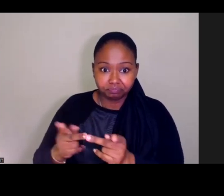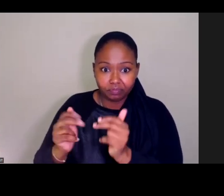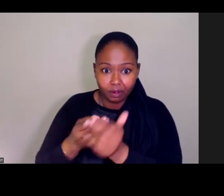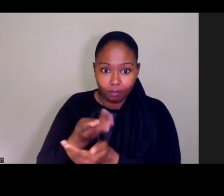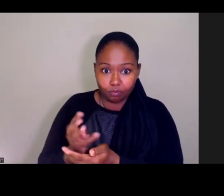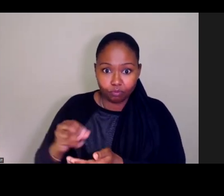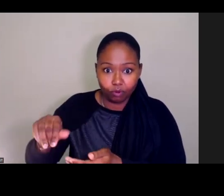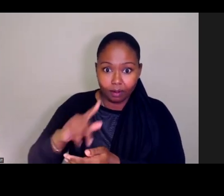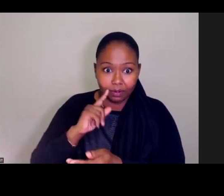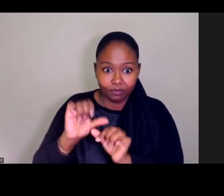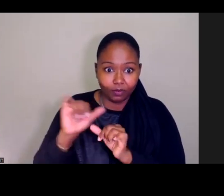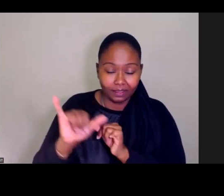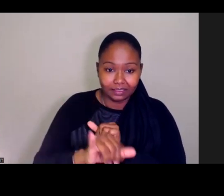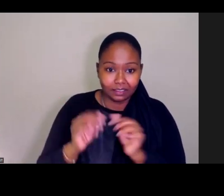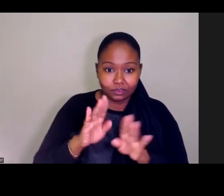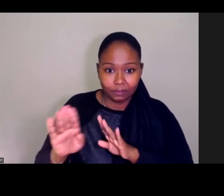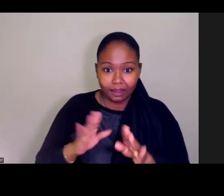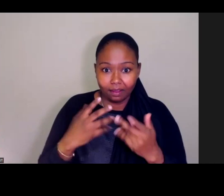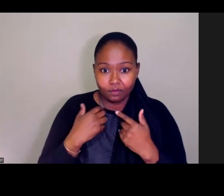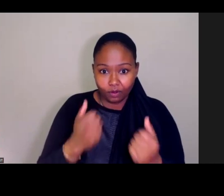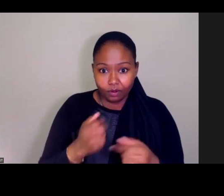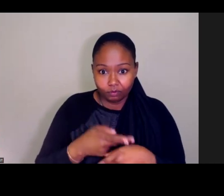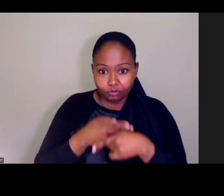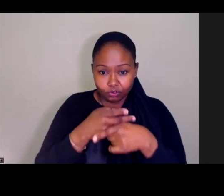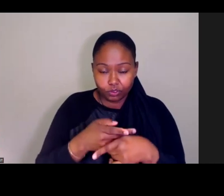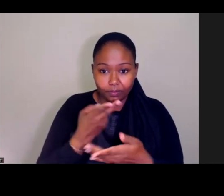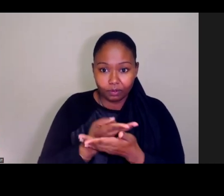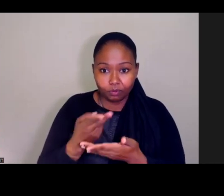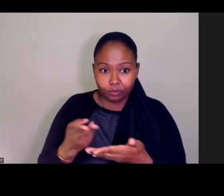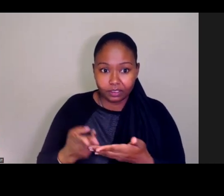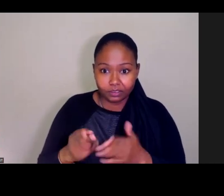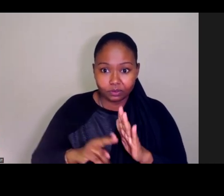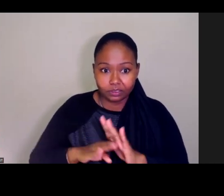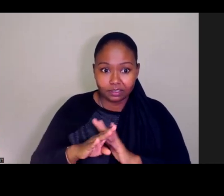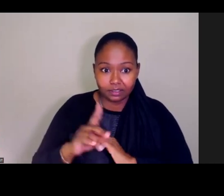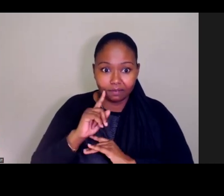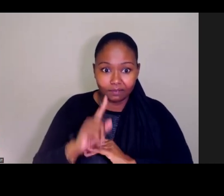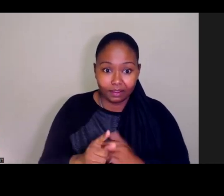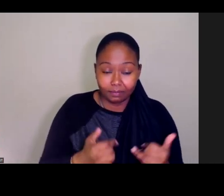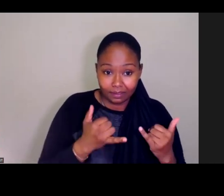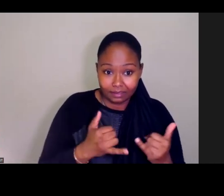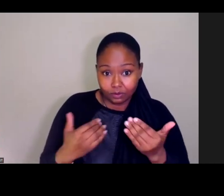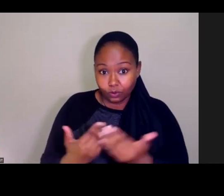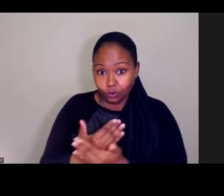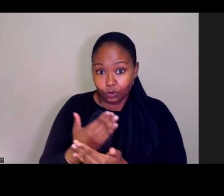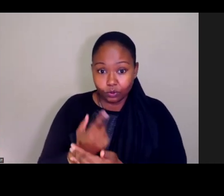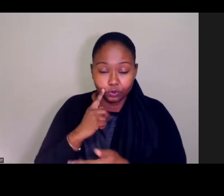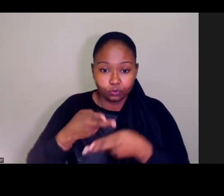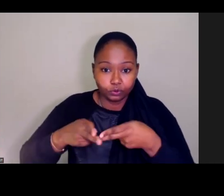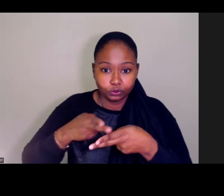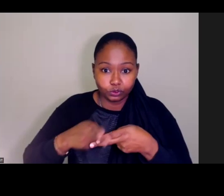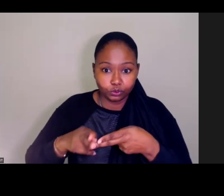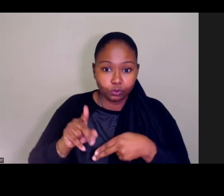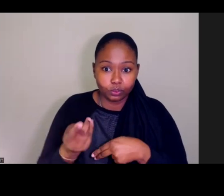behavioral health treatment resources to build new capacity or expand existing capacity for short-term crisis